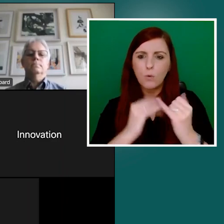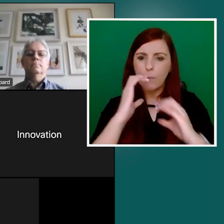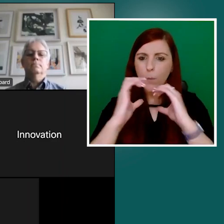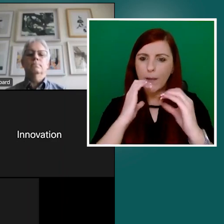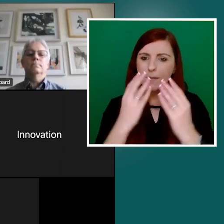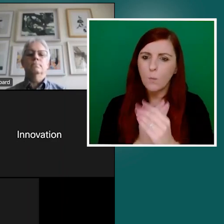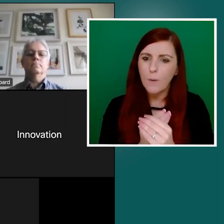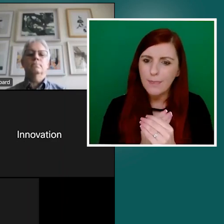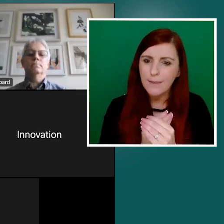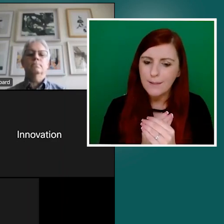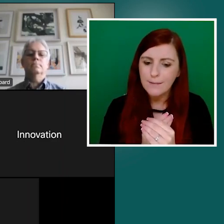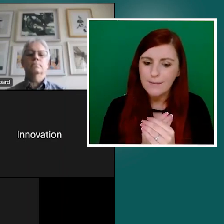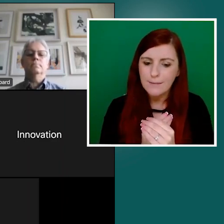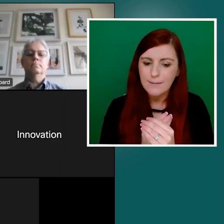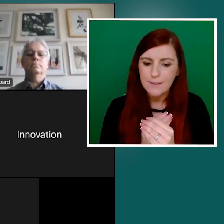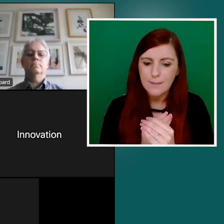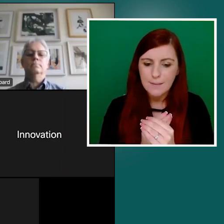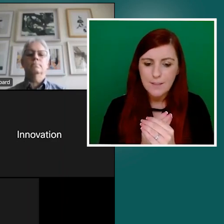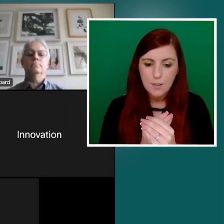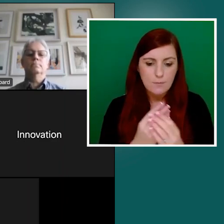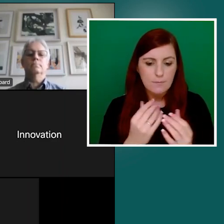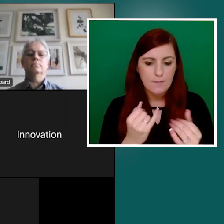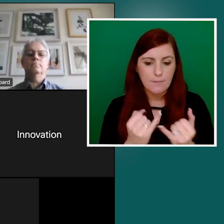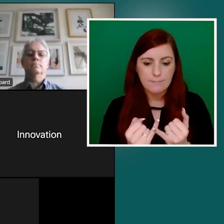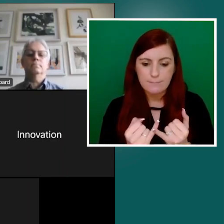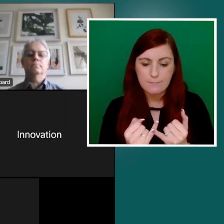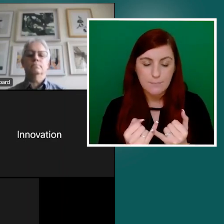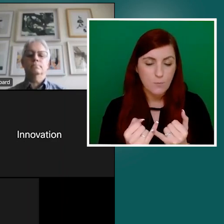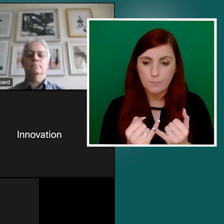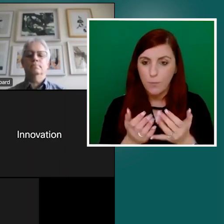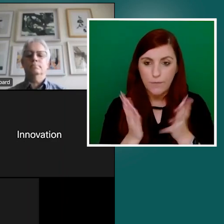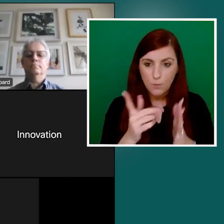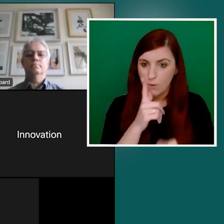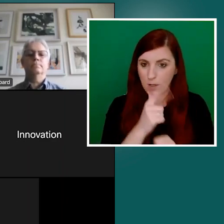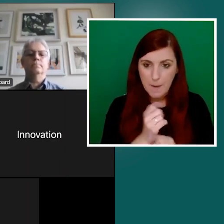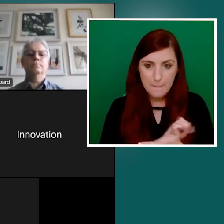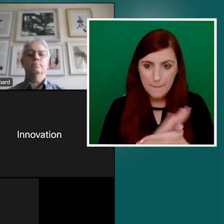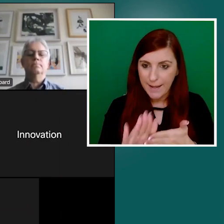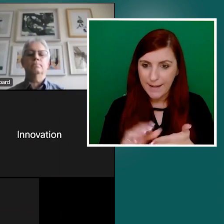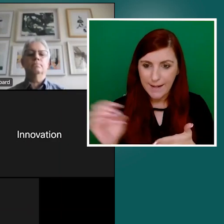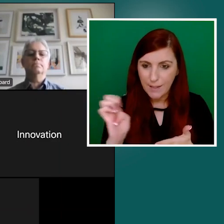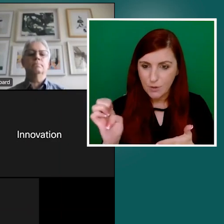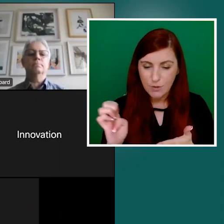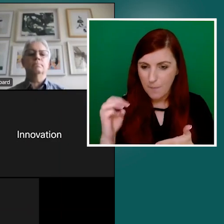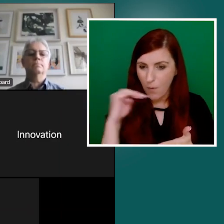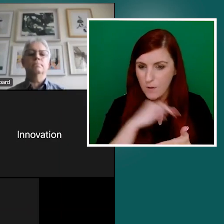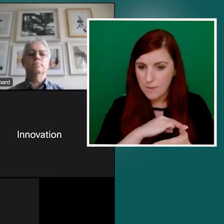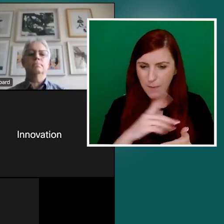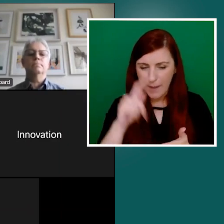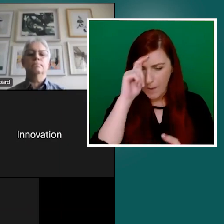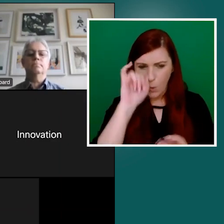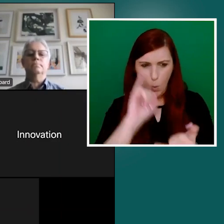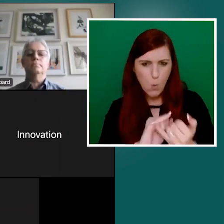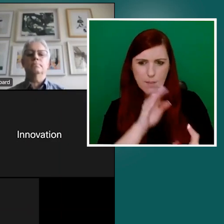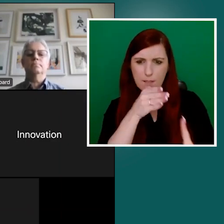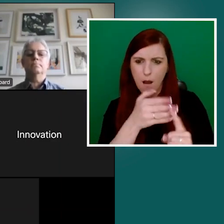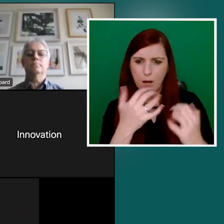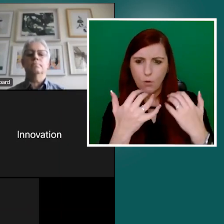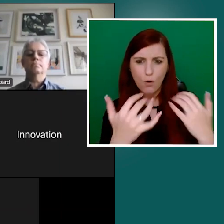We just heard again the importance of plain language, thinking about who your target audience actually are.